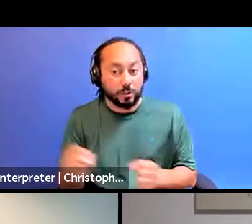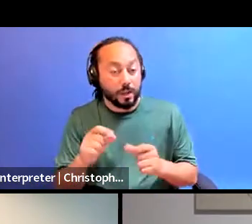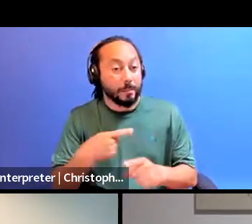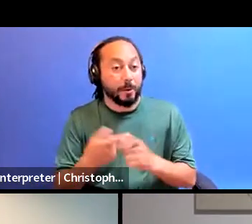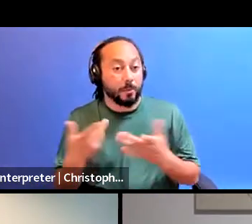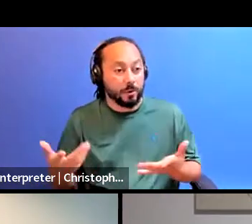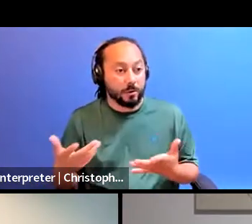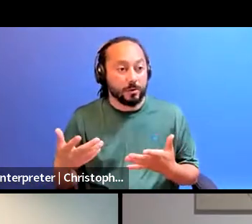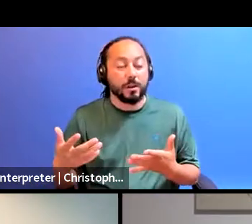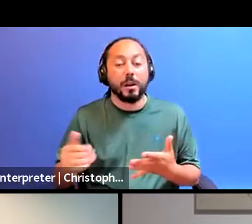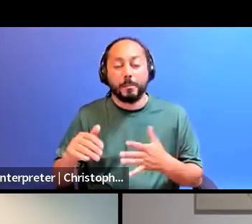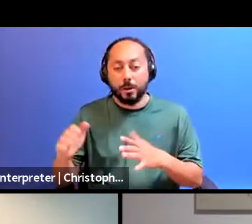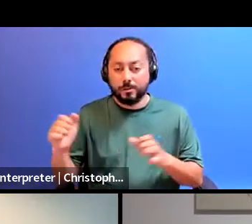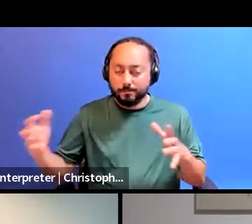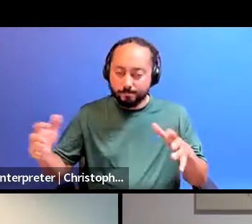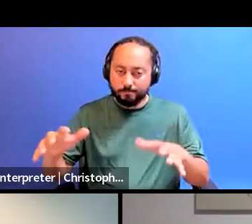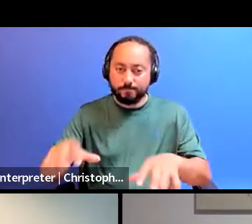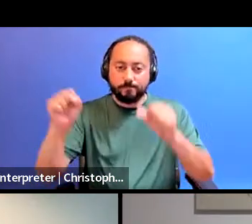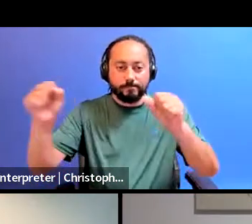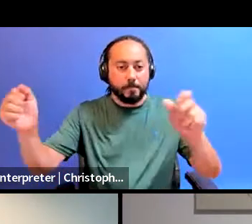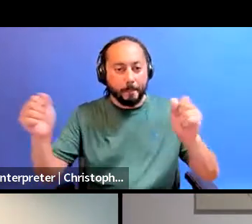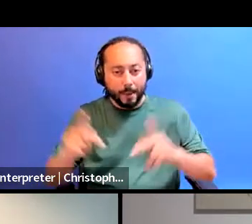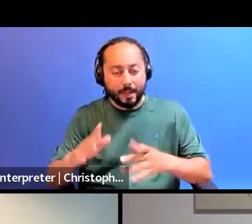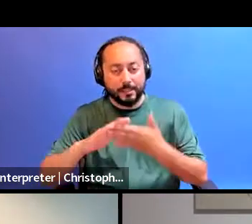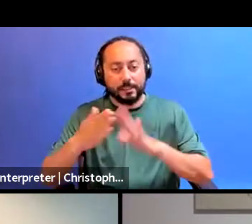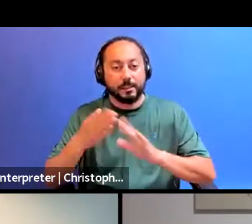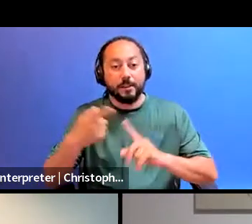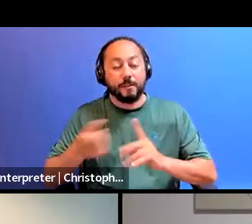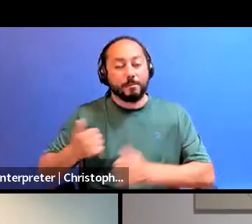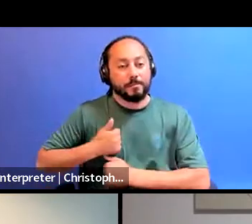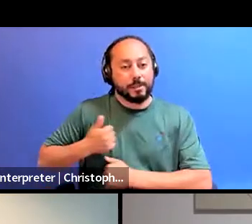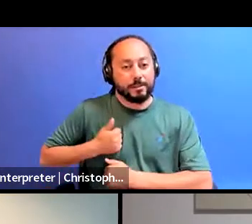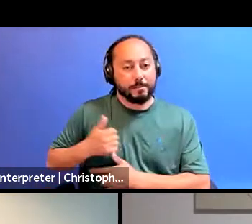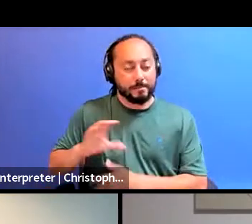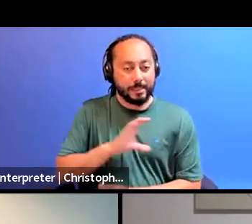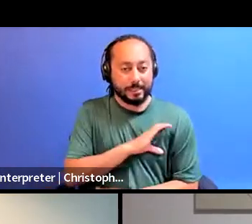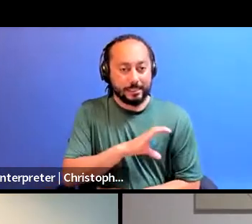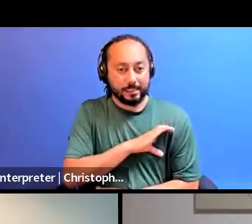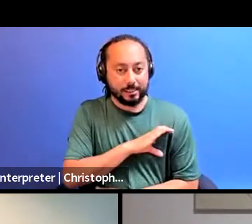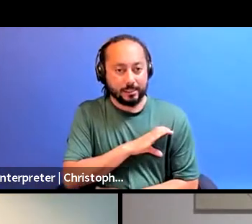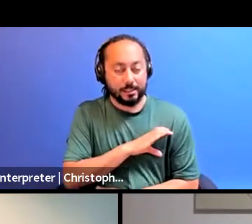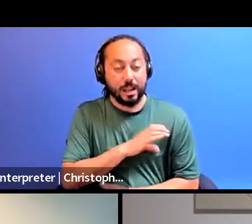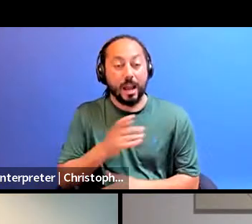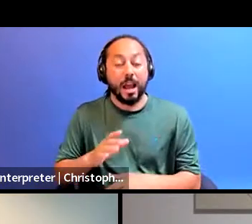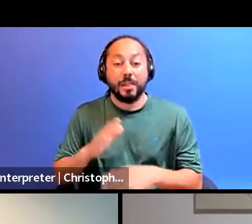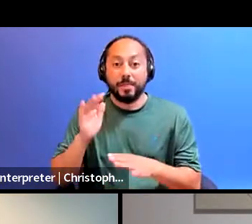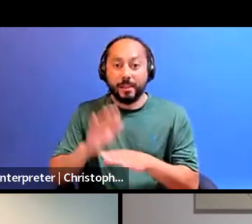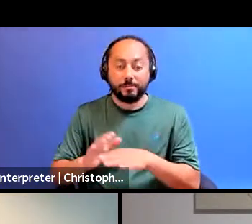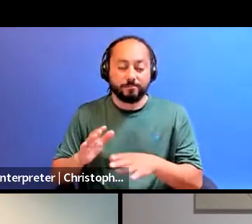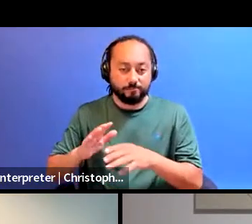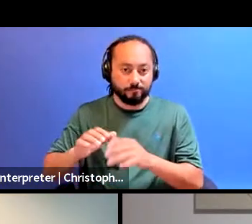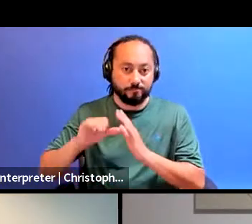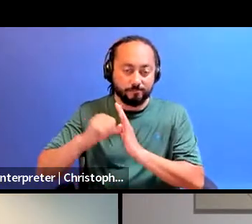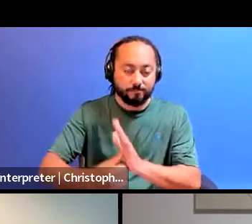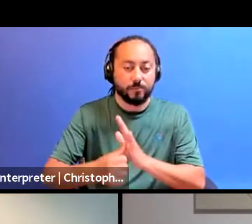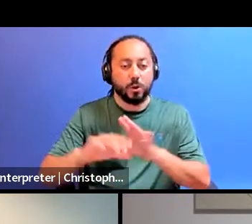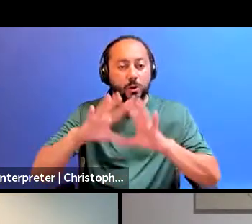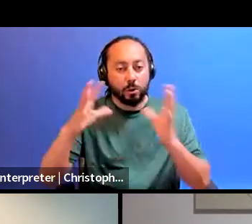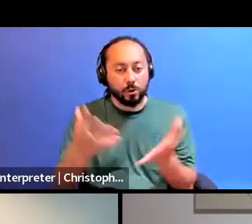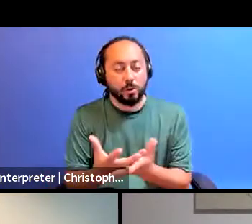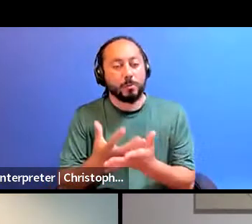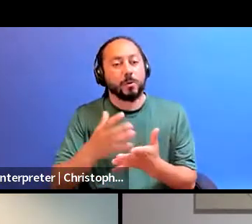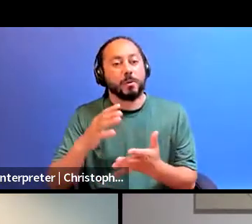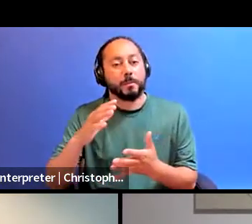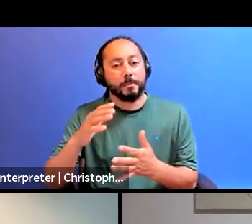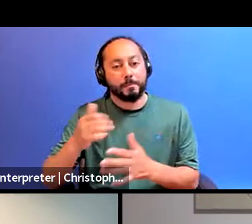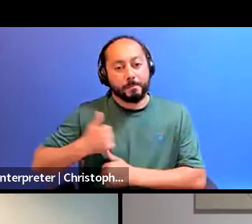about taking back cities from militarized policing that enforces global racial capitalism. Jamie is a member of